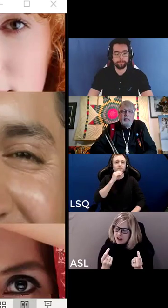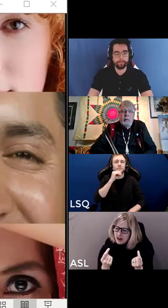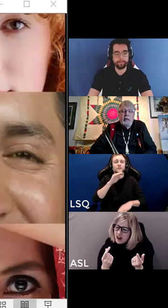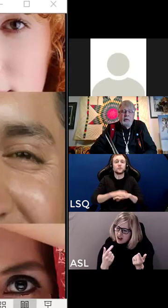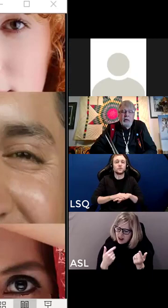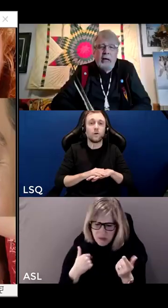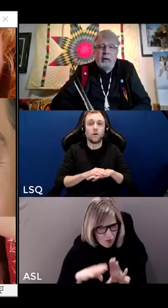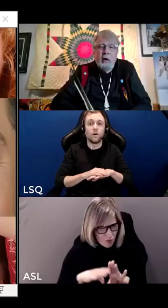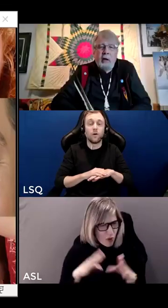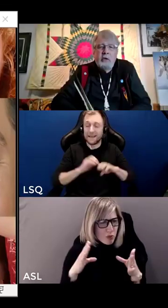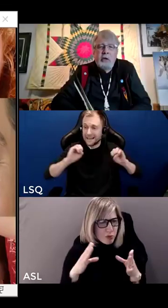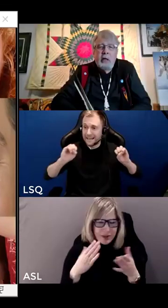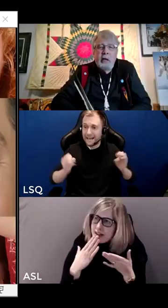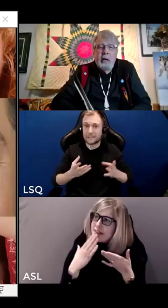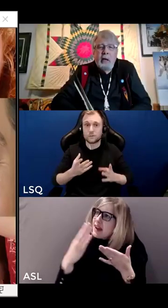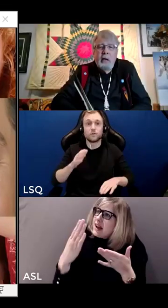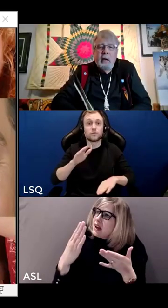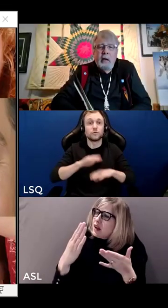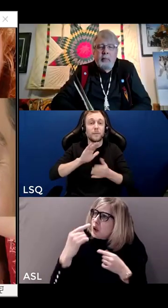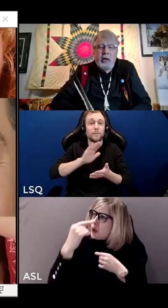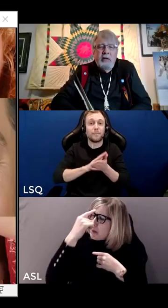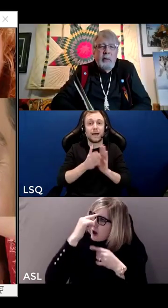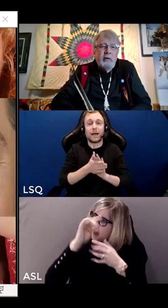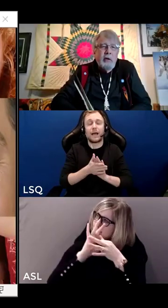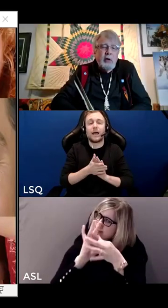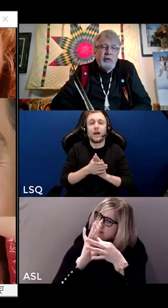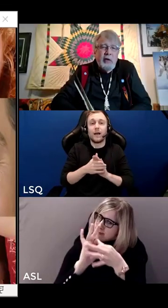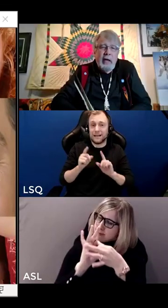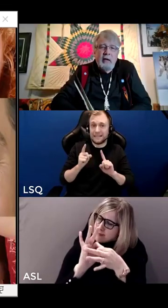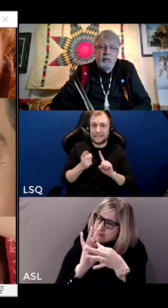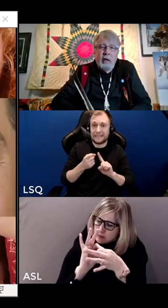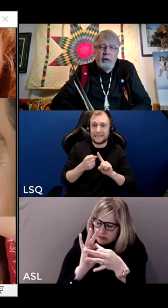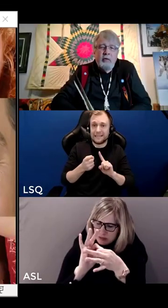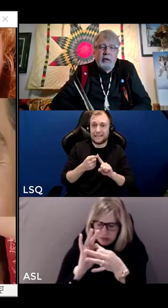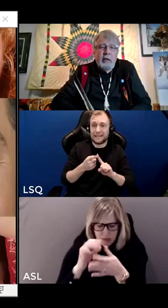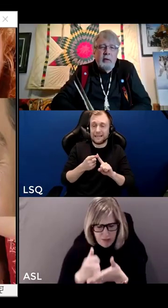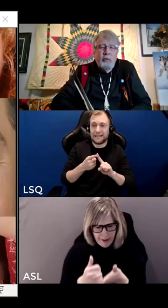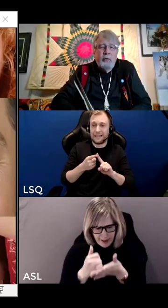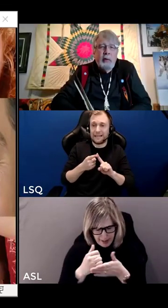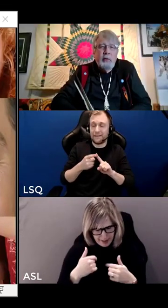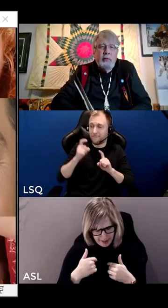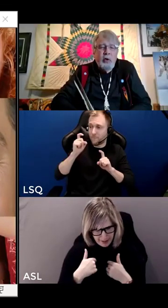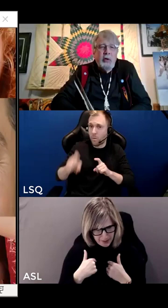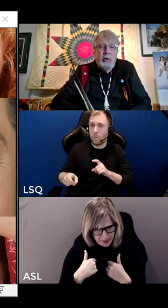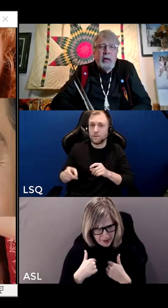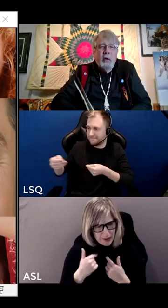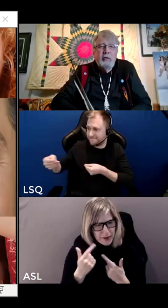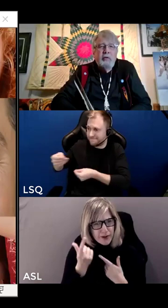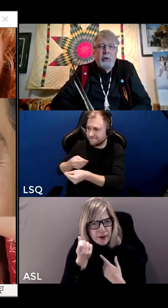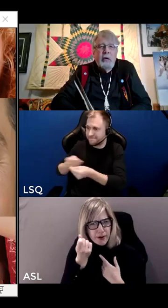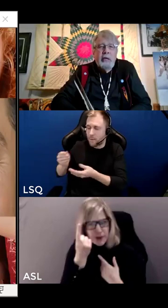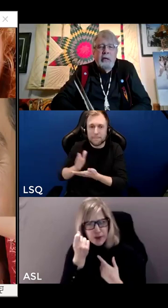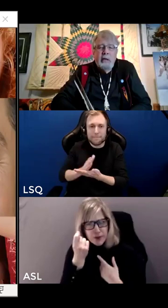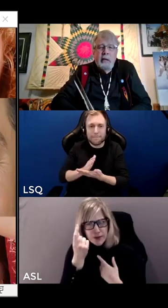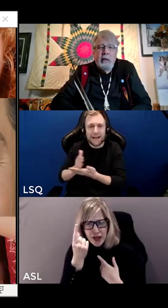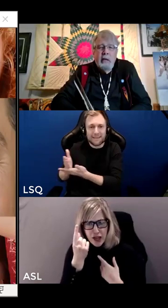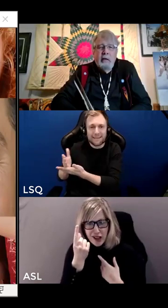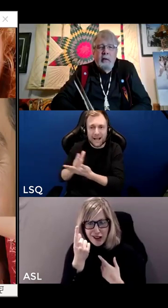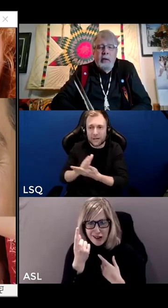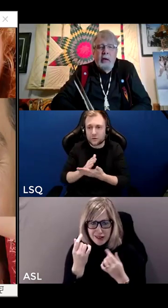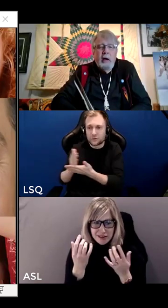it brings me into that knowledge. It brings me to understand, as you see before you now on the screen,